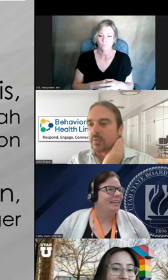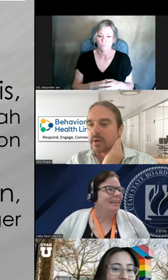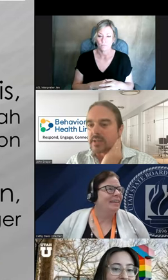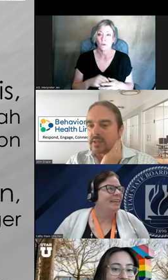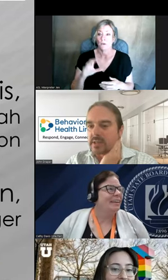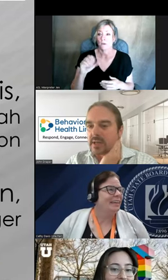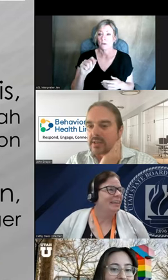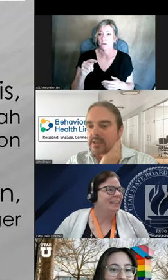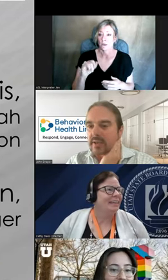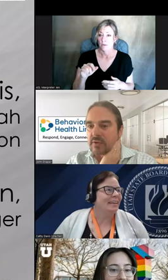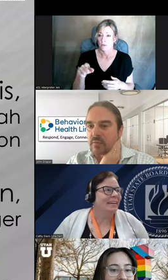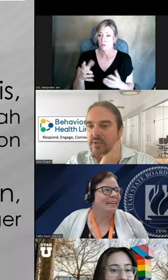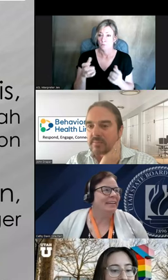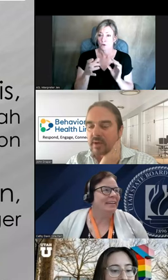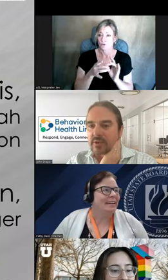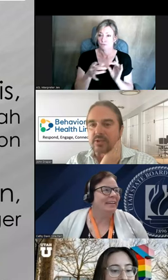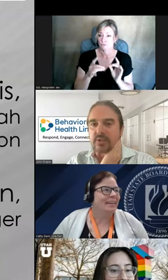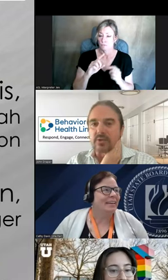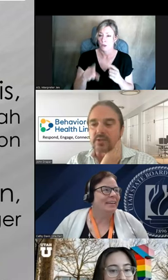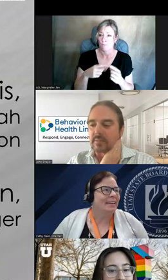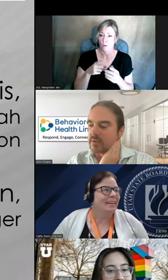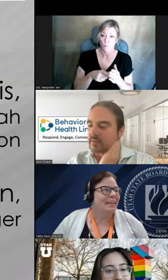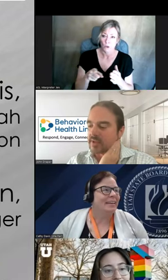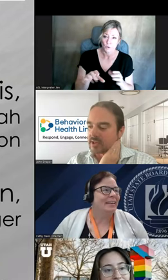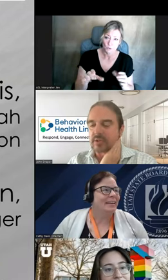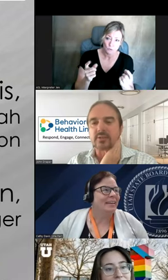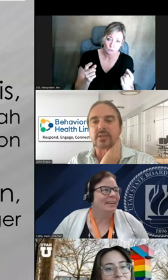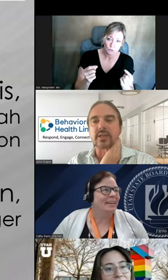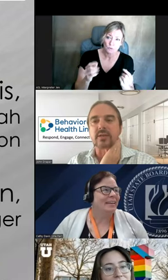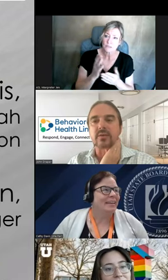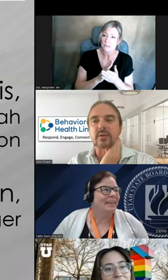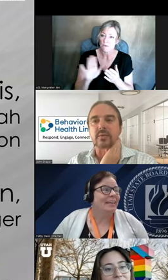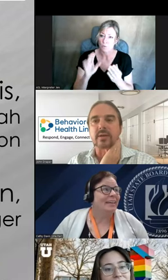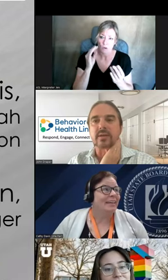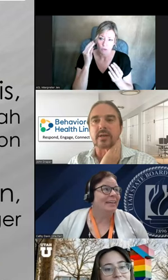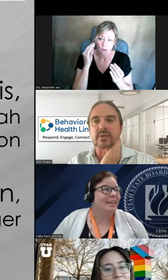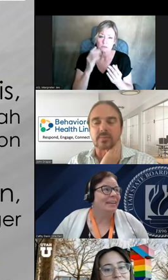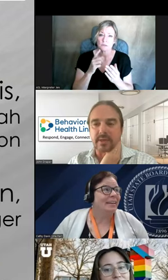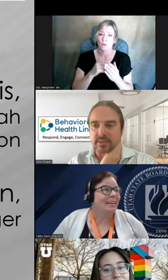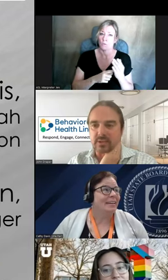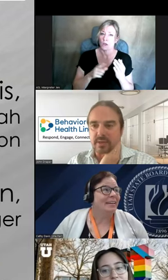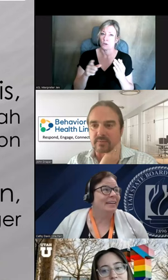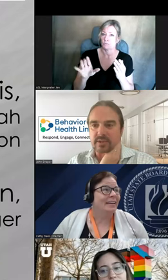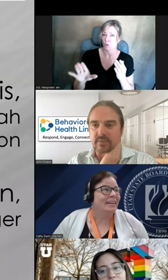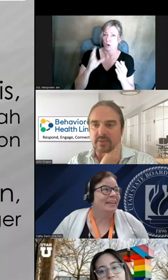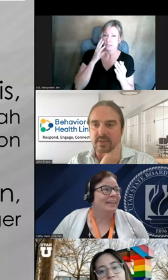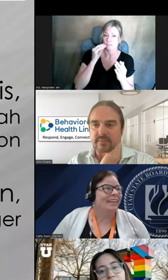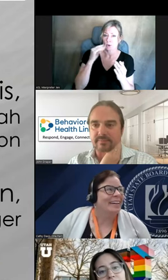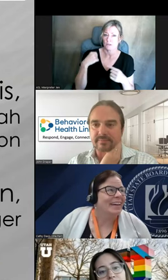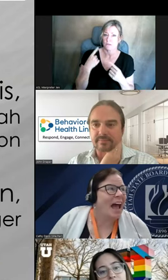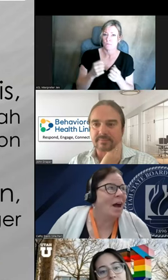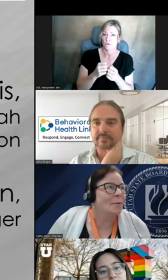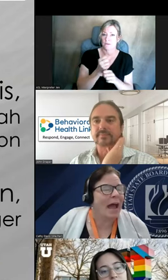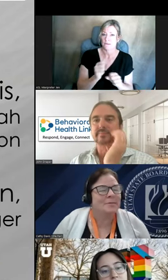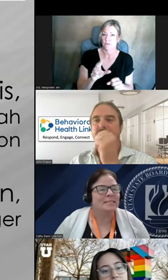Kathy, want to say a few words about what you do and some of your reflections on what your experience has been with SafeUT?